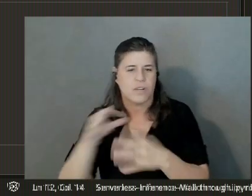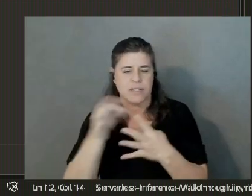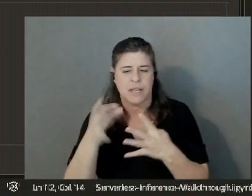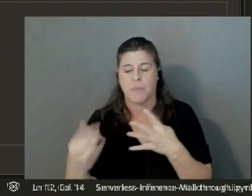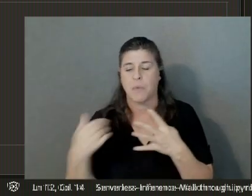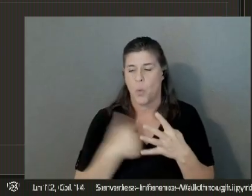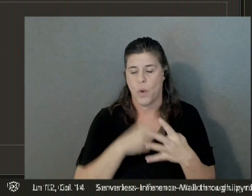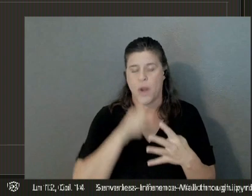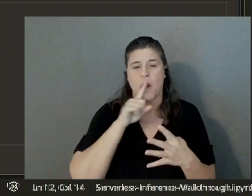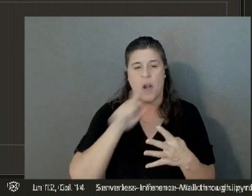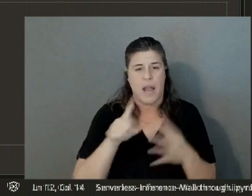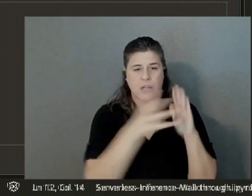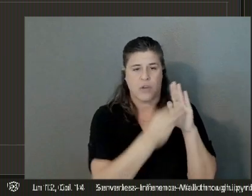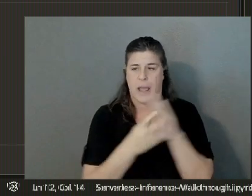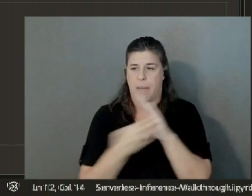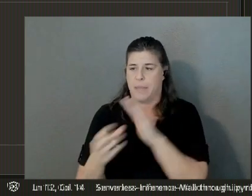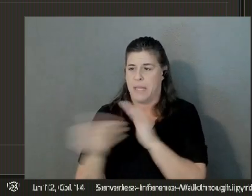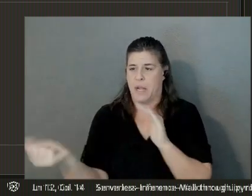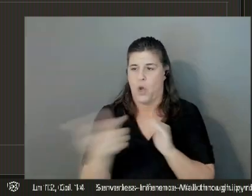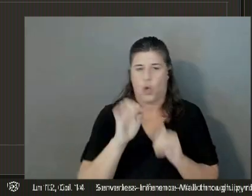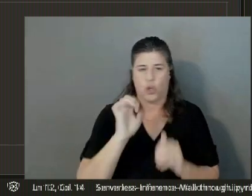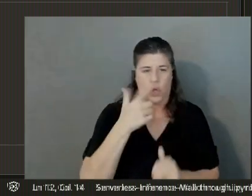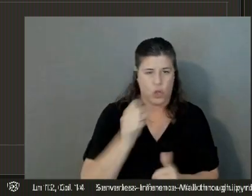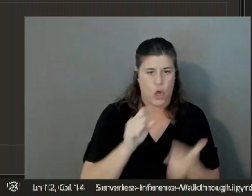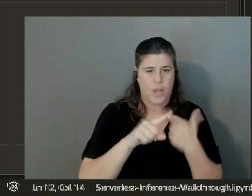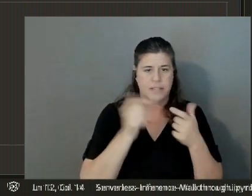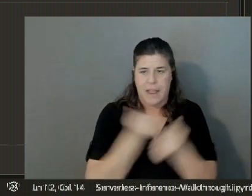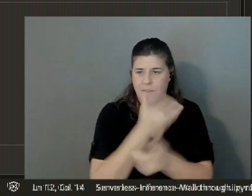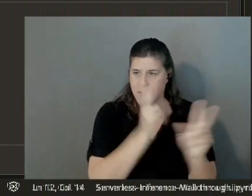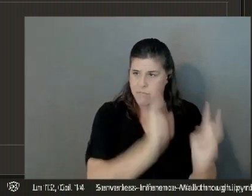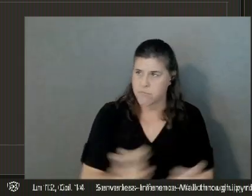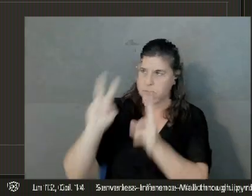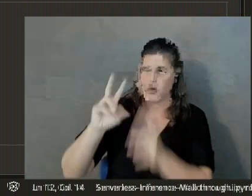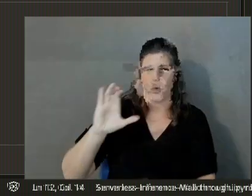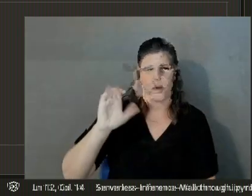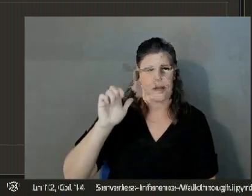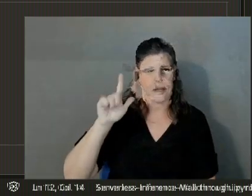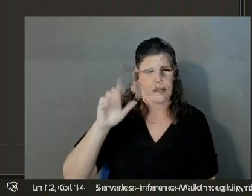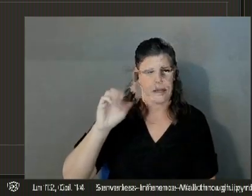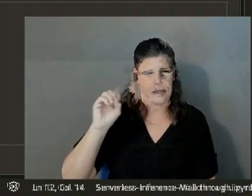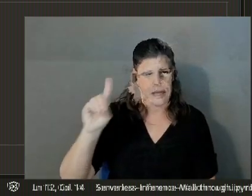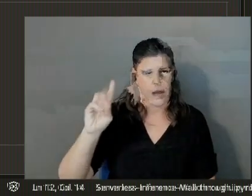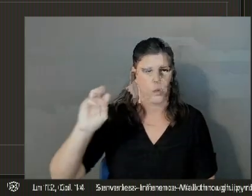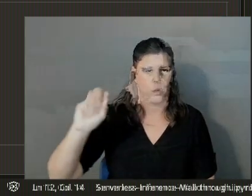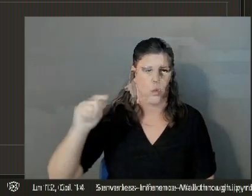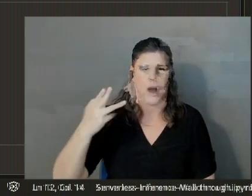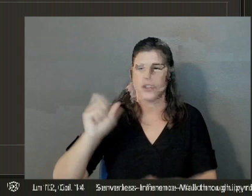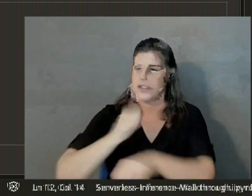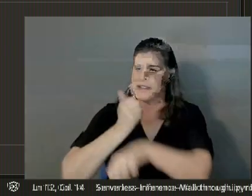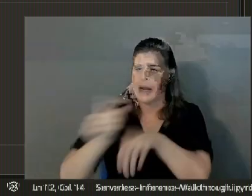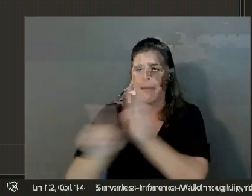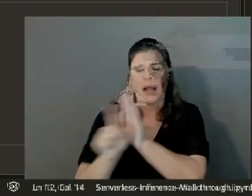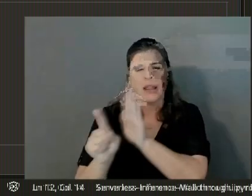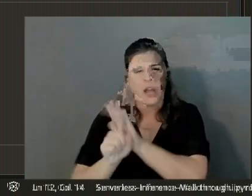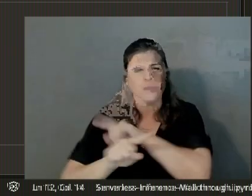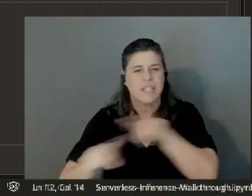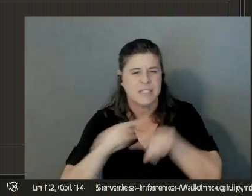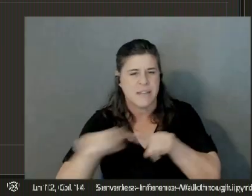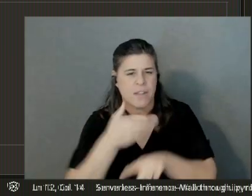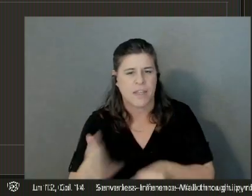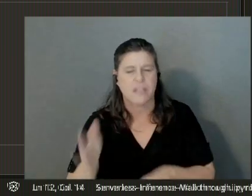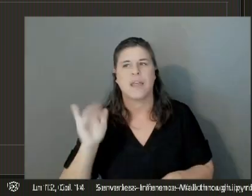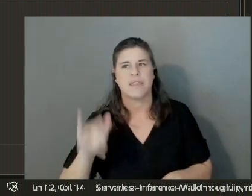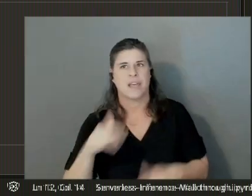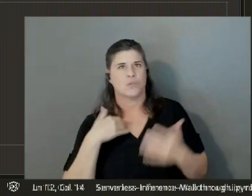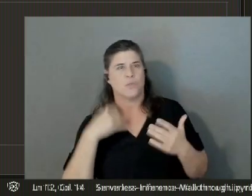all the logs and metrics to CloudWatch, so they can create alarms and reporting from there. Yeah, that's what I was thinking. If there is some throttling, for example,